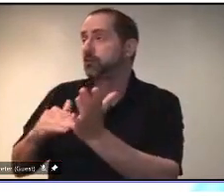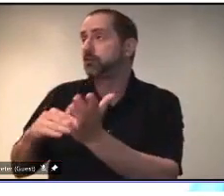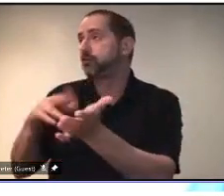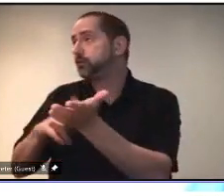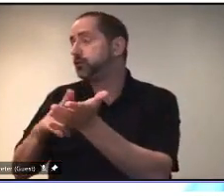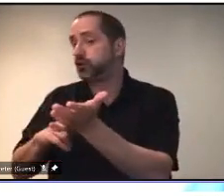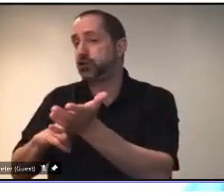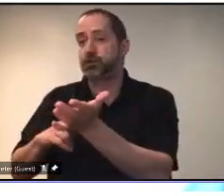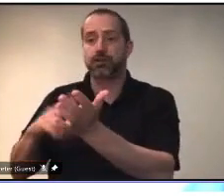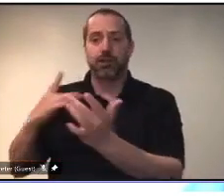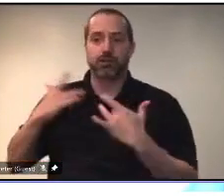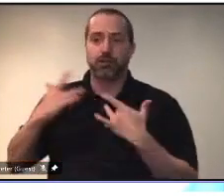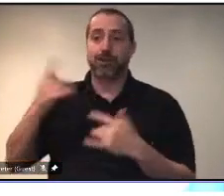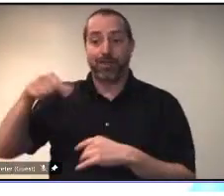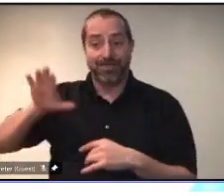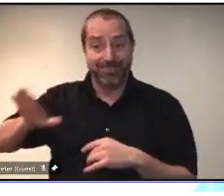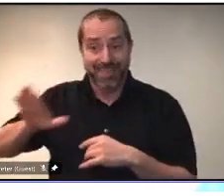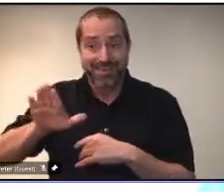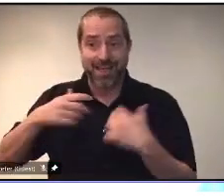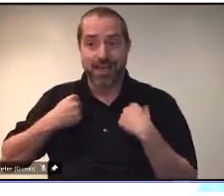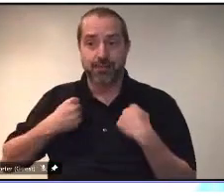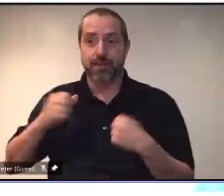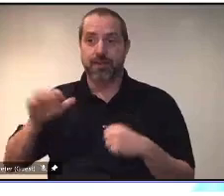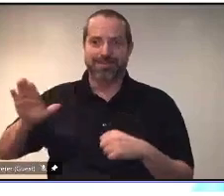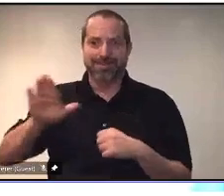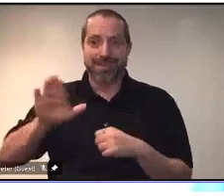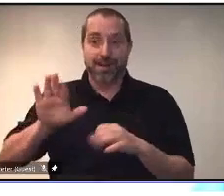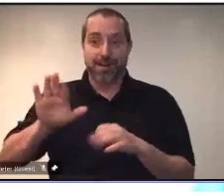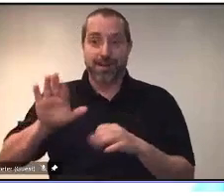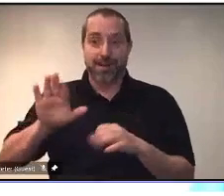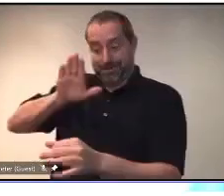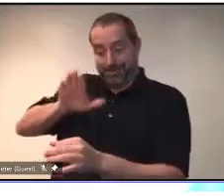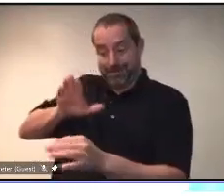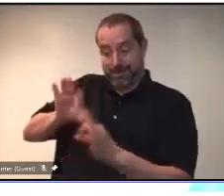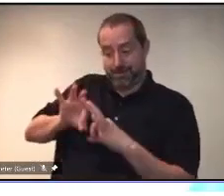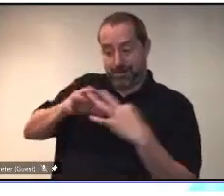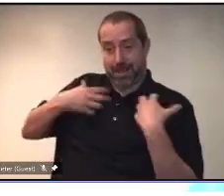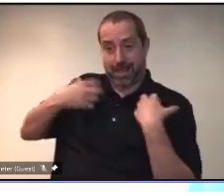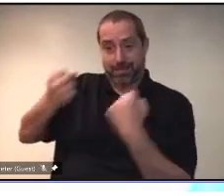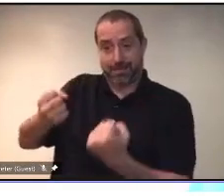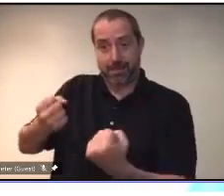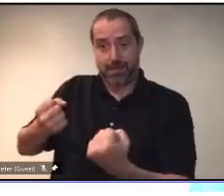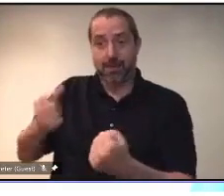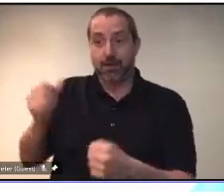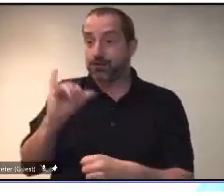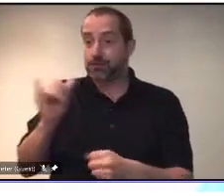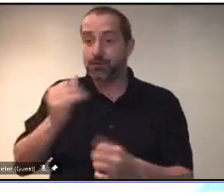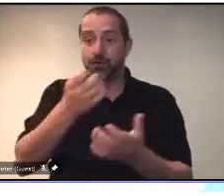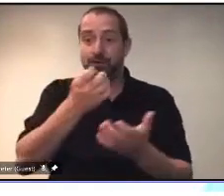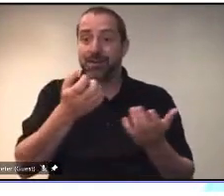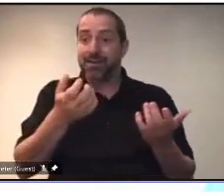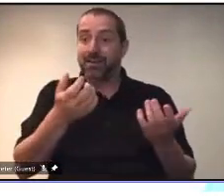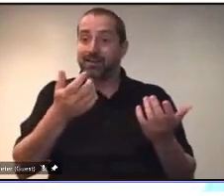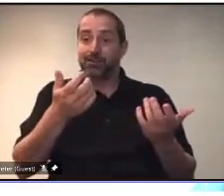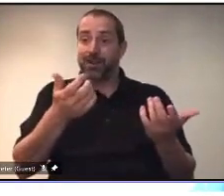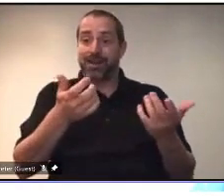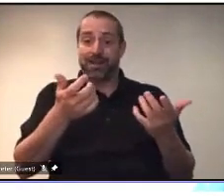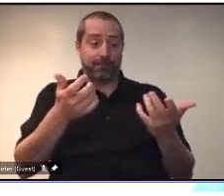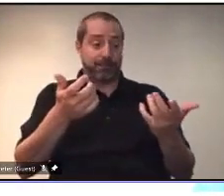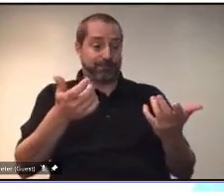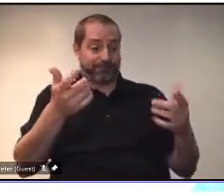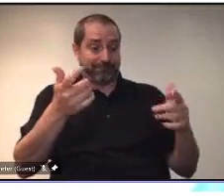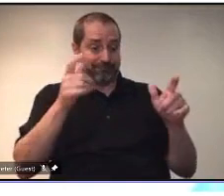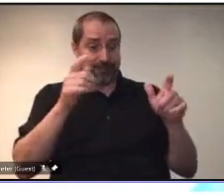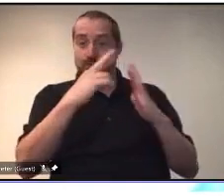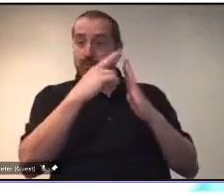family and the economic social impacts of lockdowns so why wouldn't we take advantage of widely available